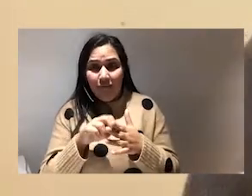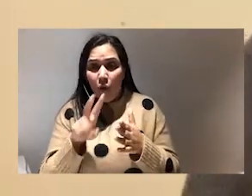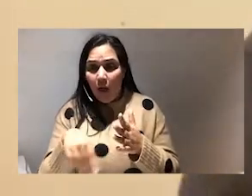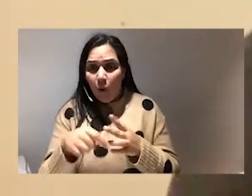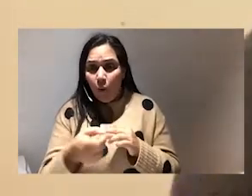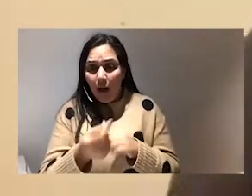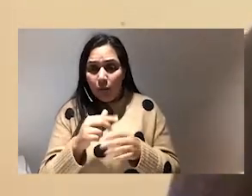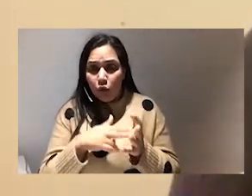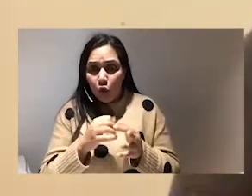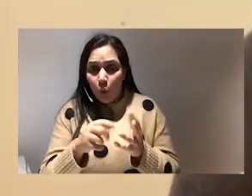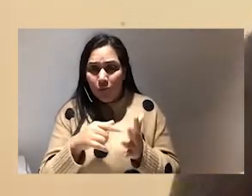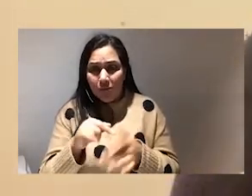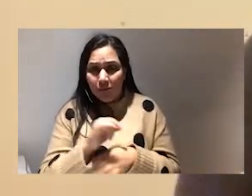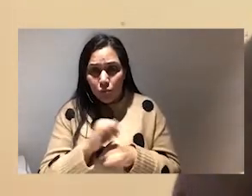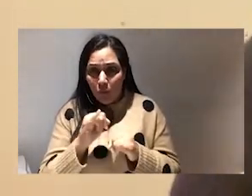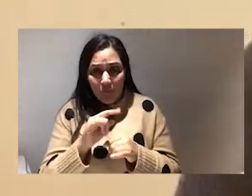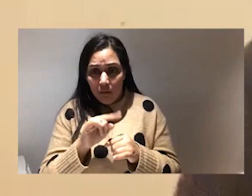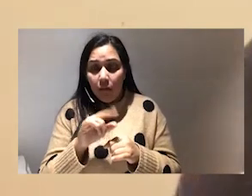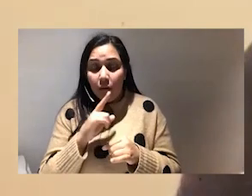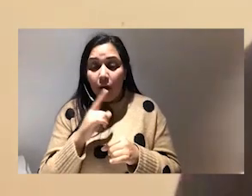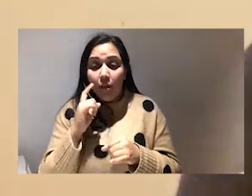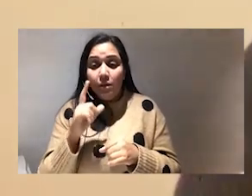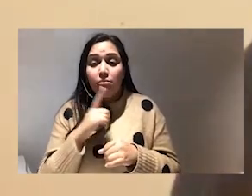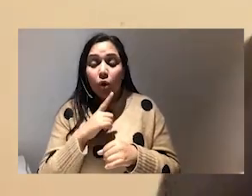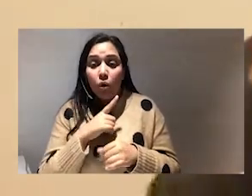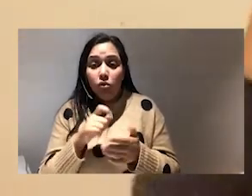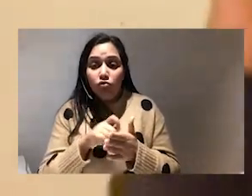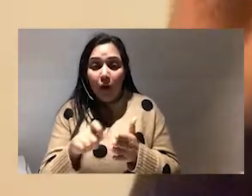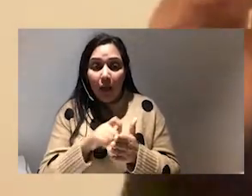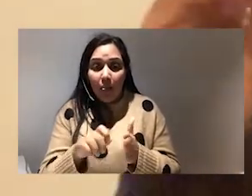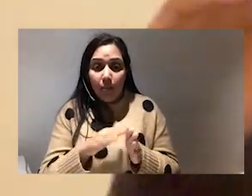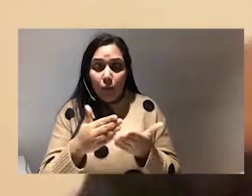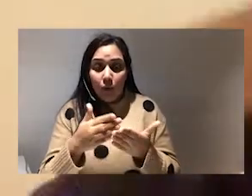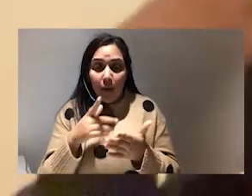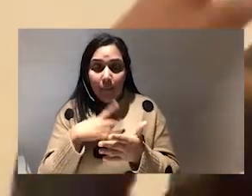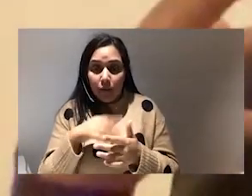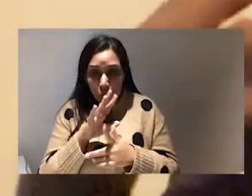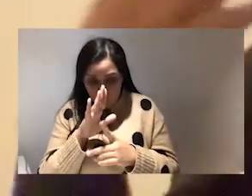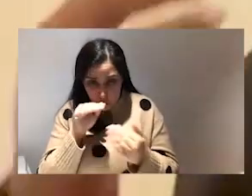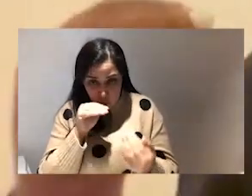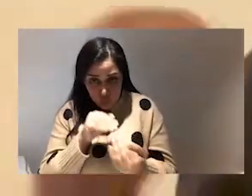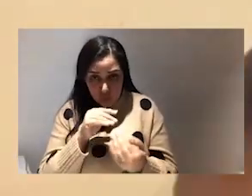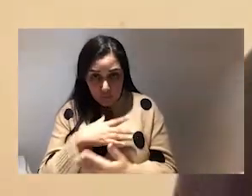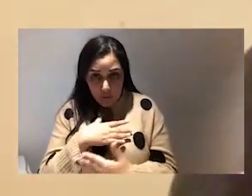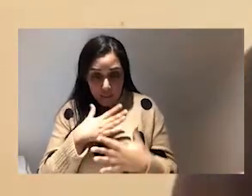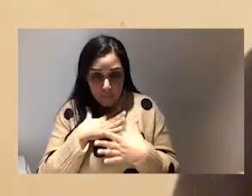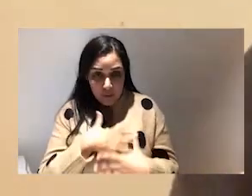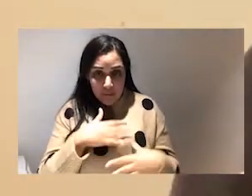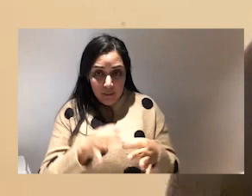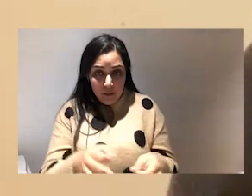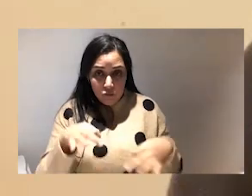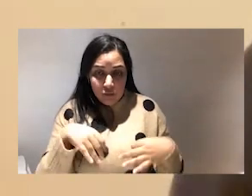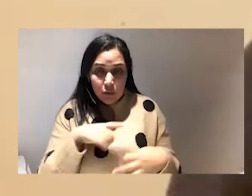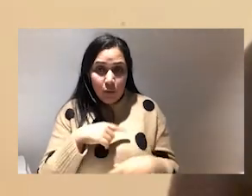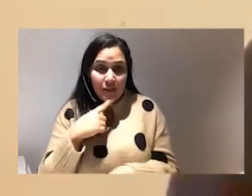is awful and i think it's because of writing the book and being so attuned to like my body and my boundaries is why